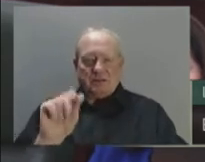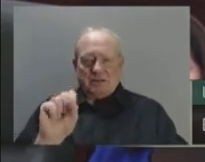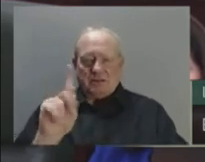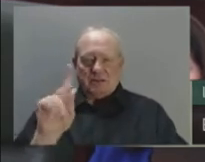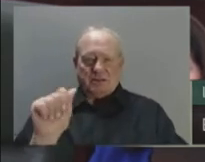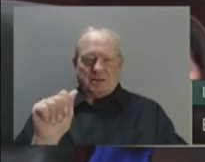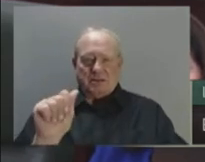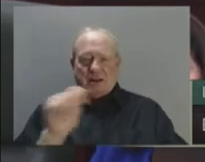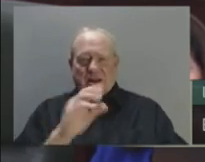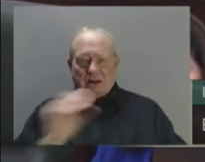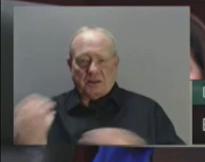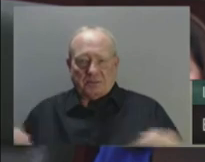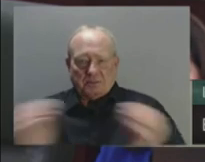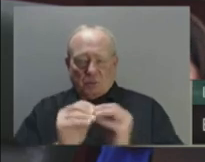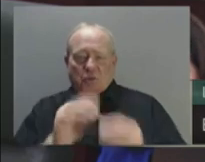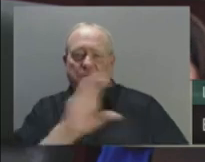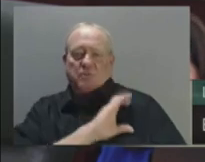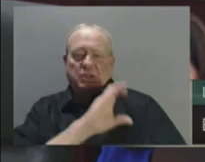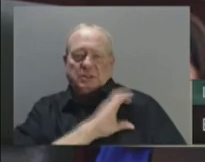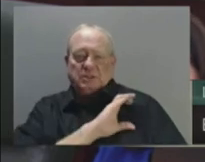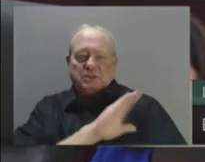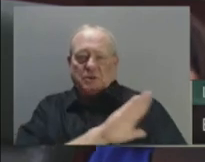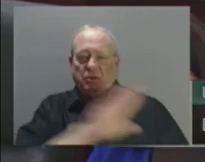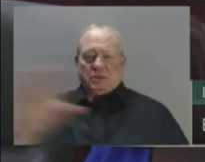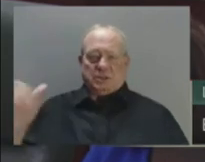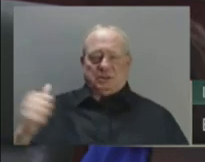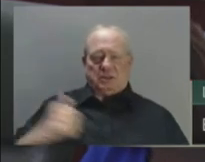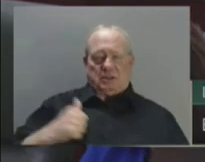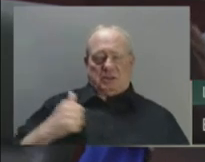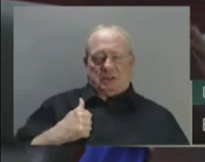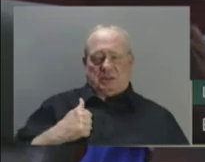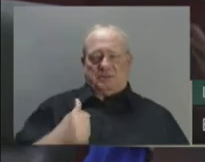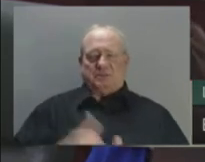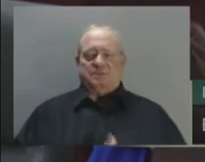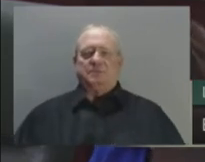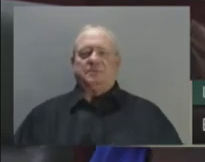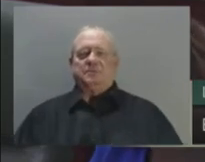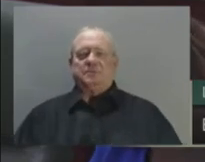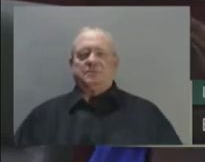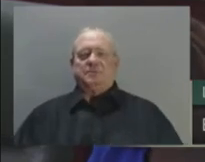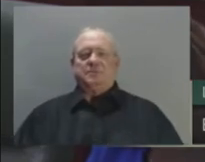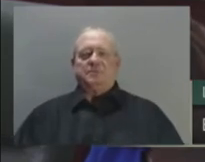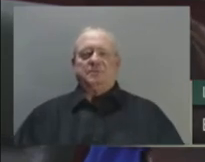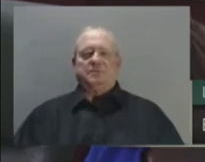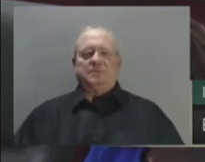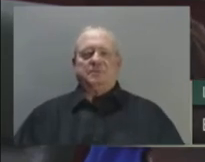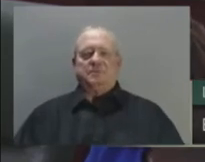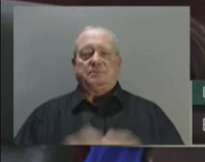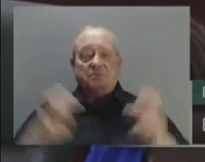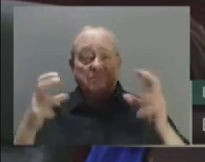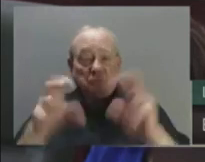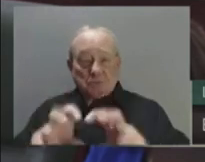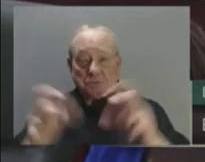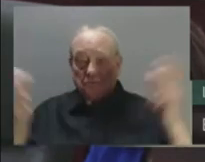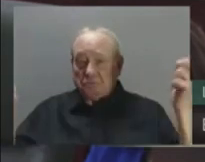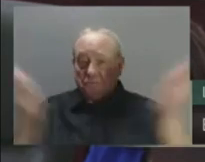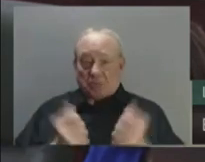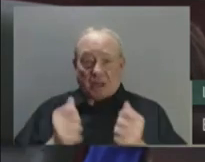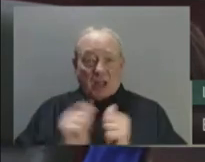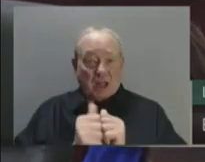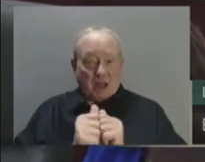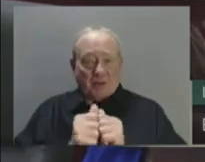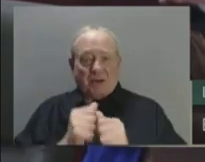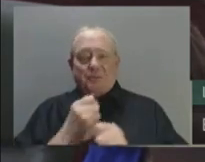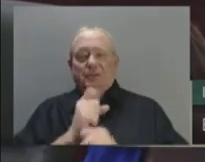And, Mr. Speaker, part of investment attraction means making sure we have the infrastructure and systems to meet the demands of